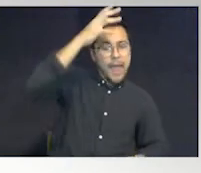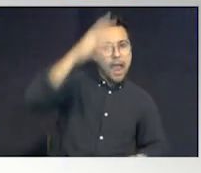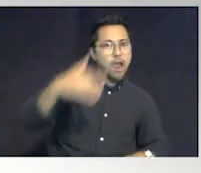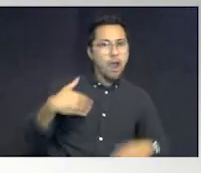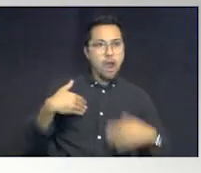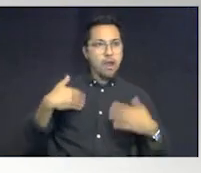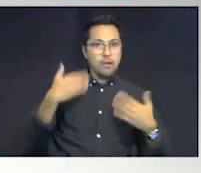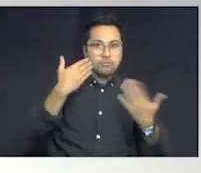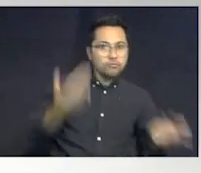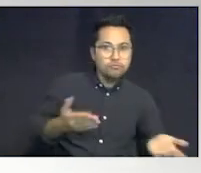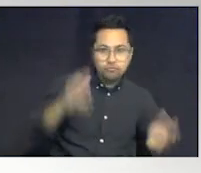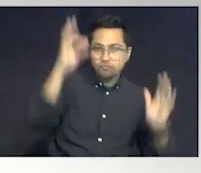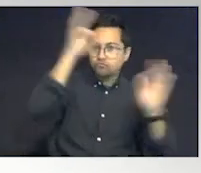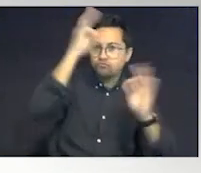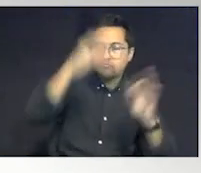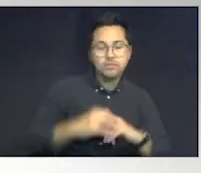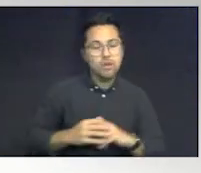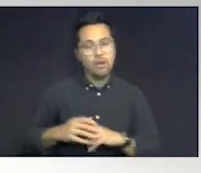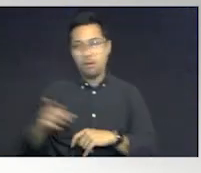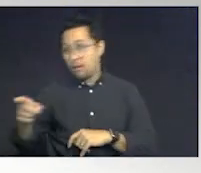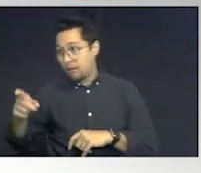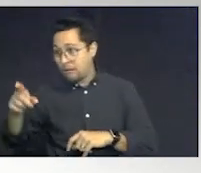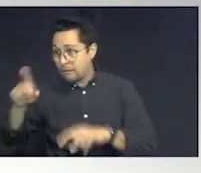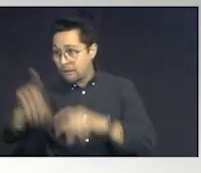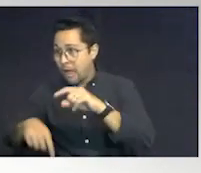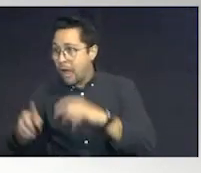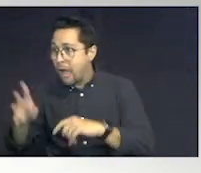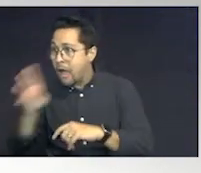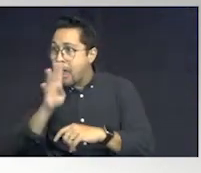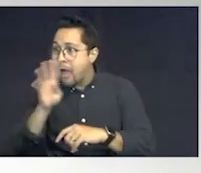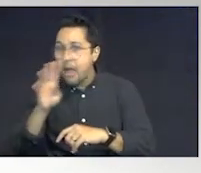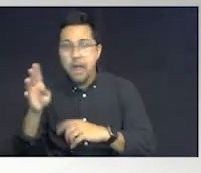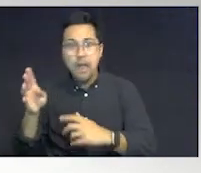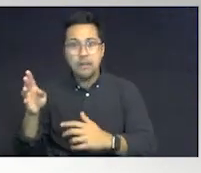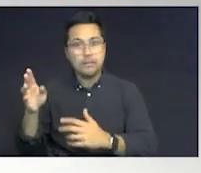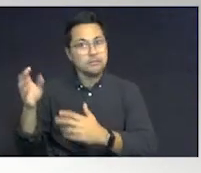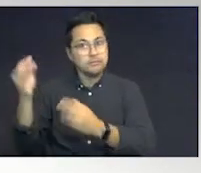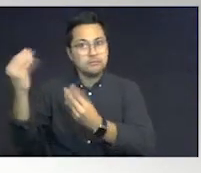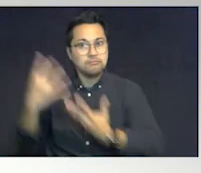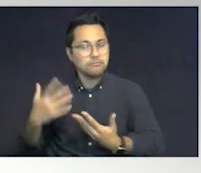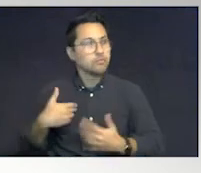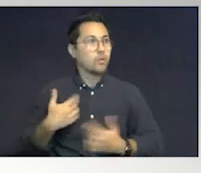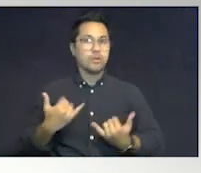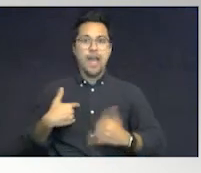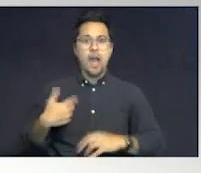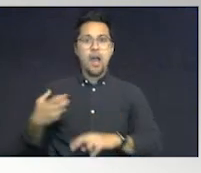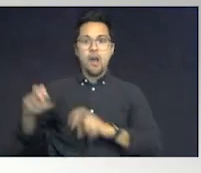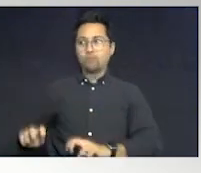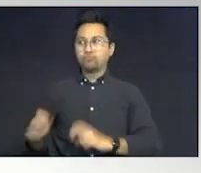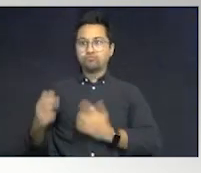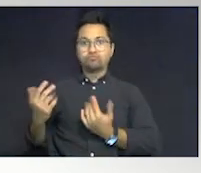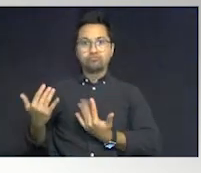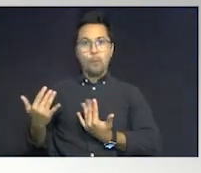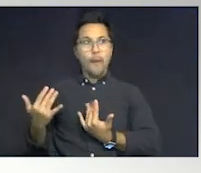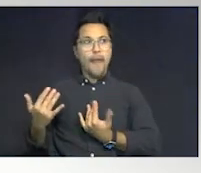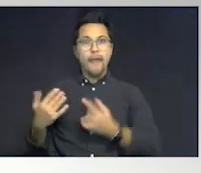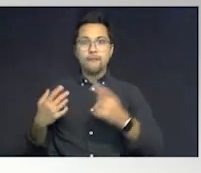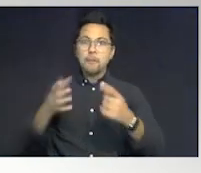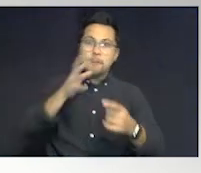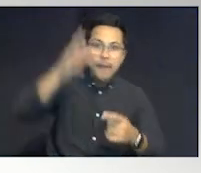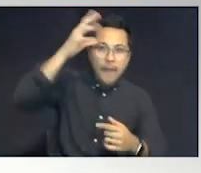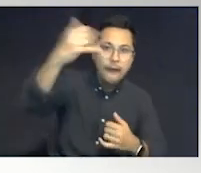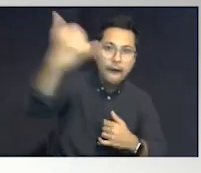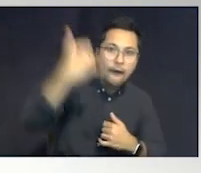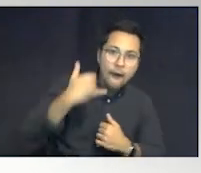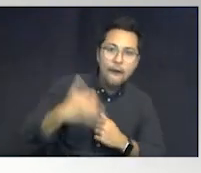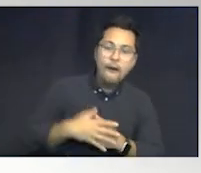to give me any information, so what do I do? Now we're going to be waiting to get the call. Okay? So it's important that